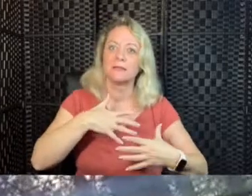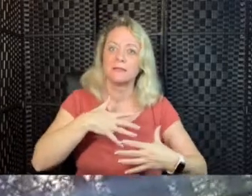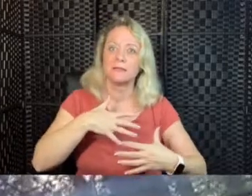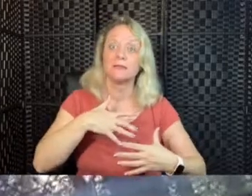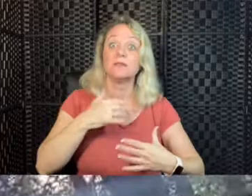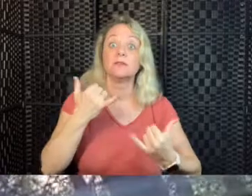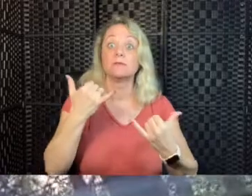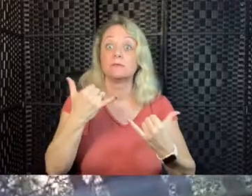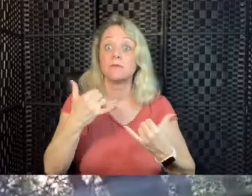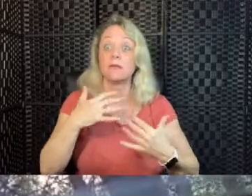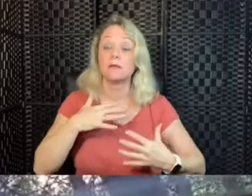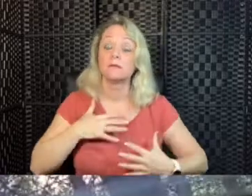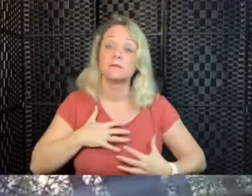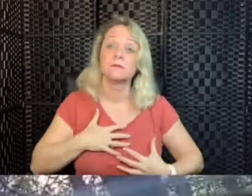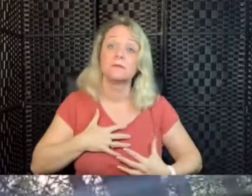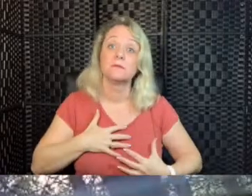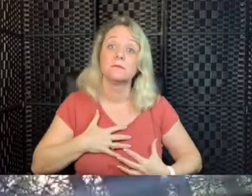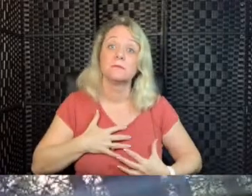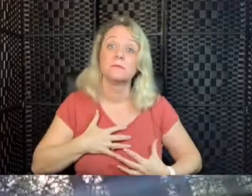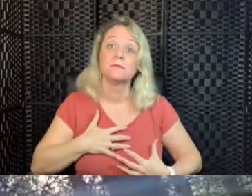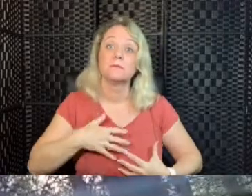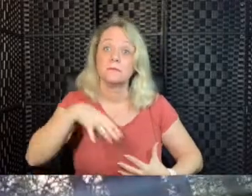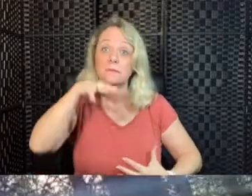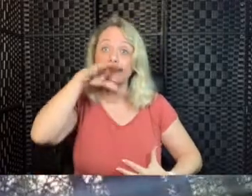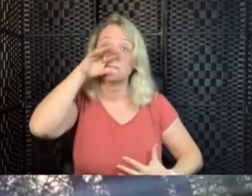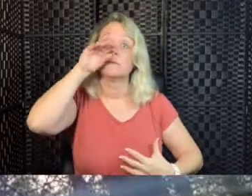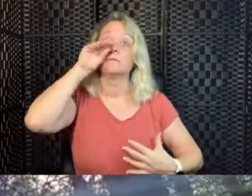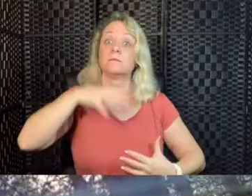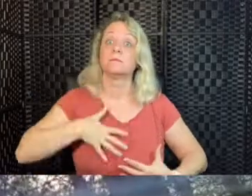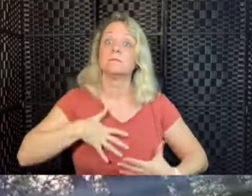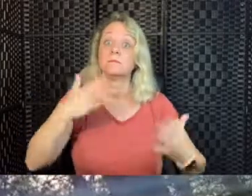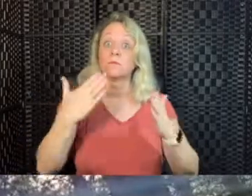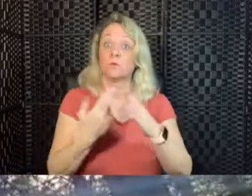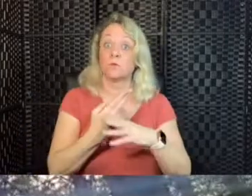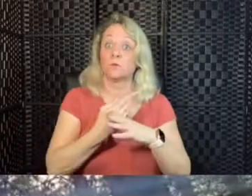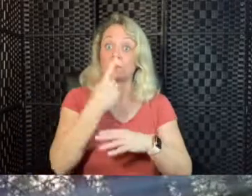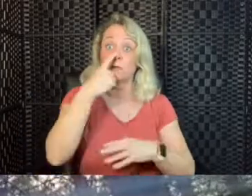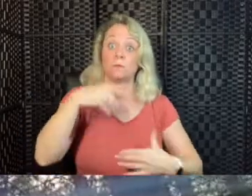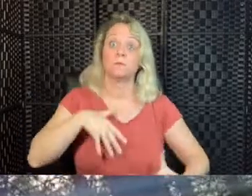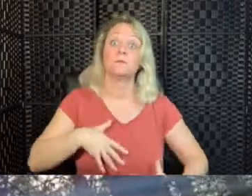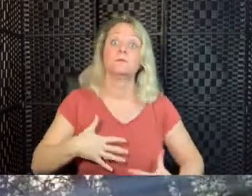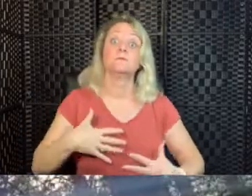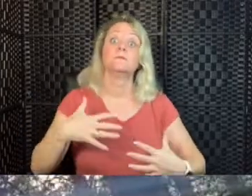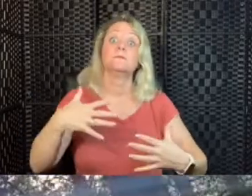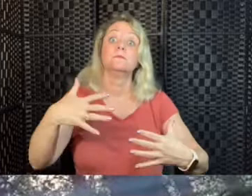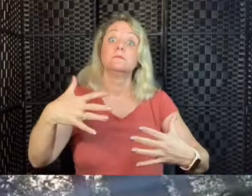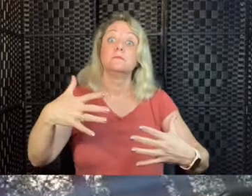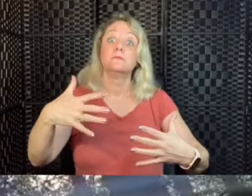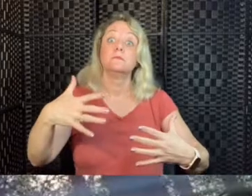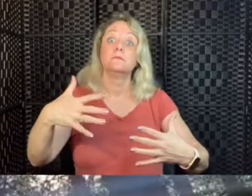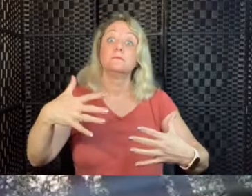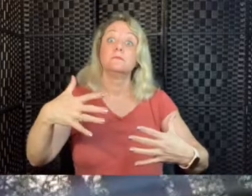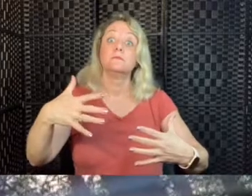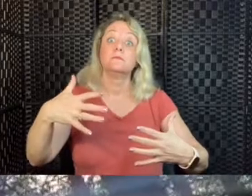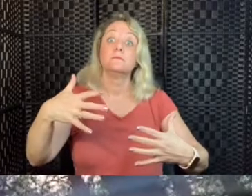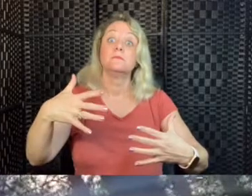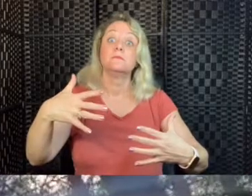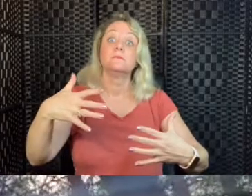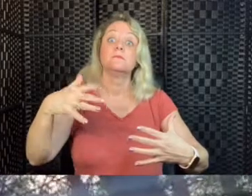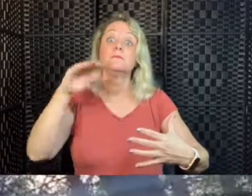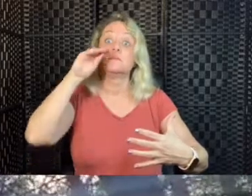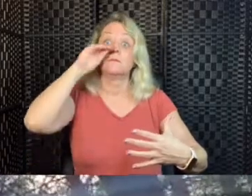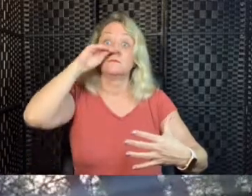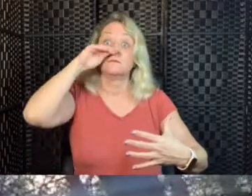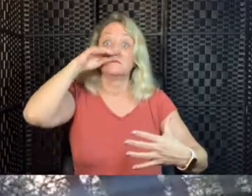There's the high tone, breathing in through the nose, in. Breathing out